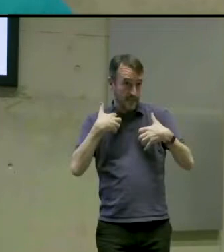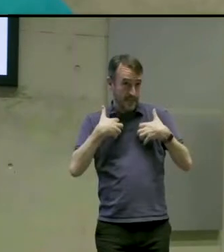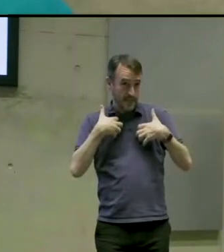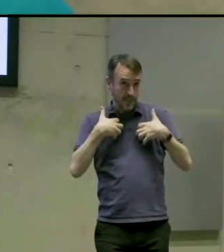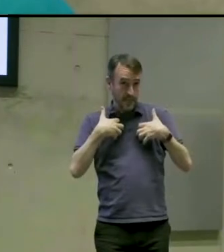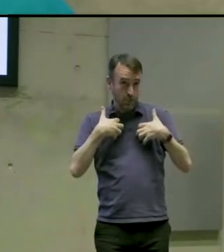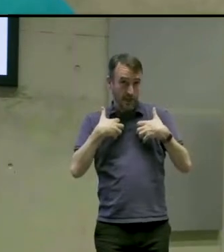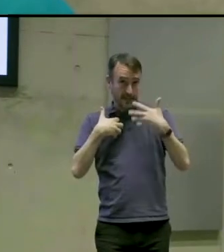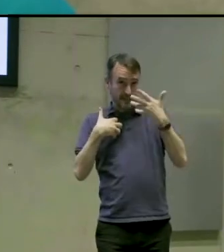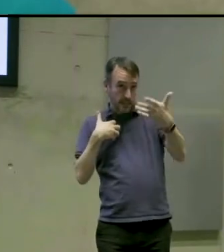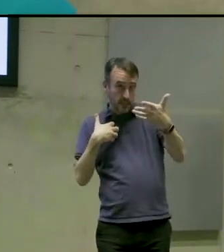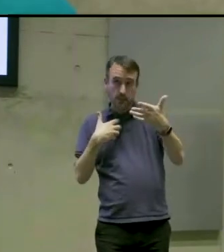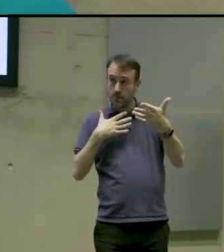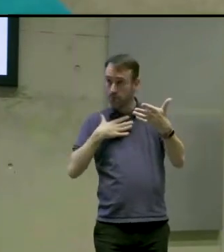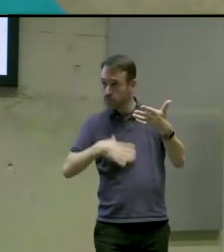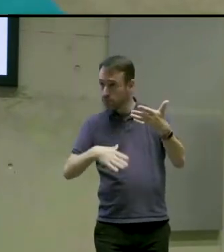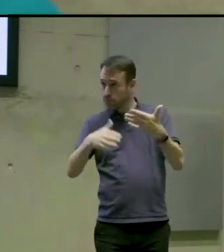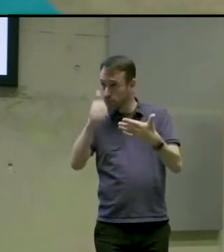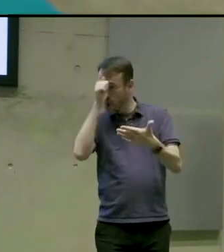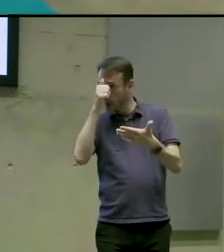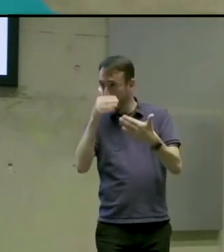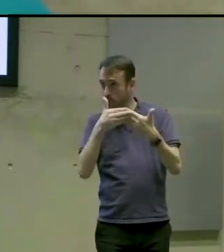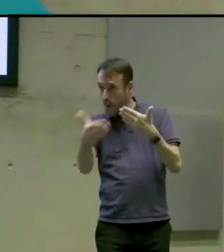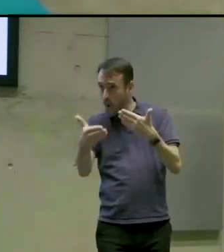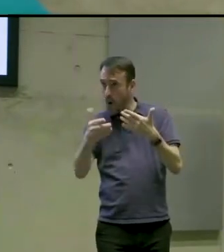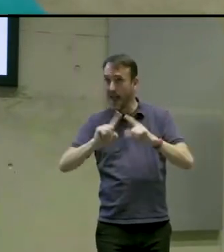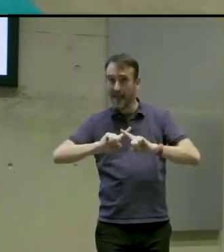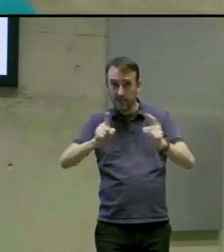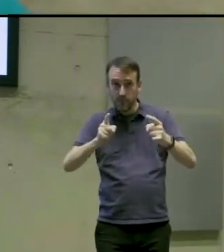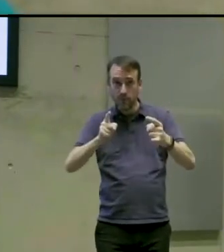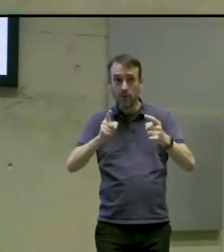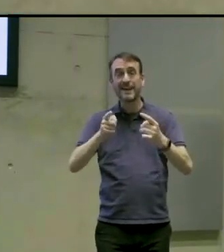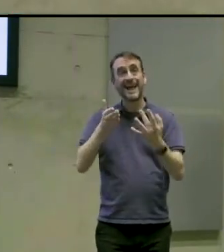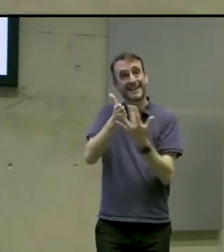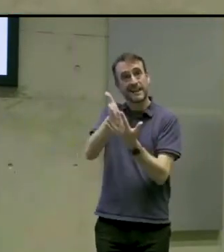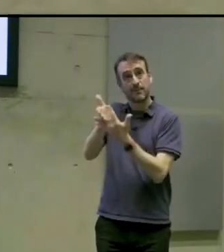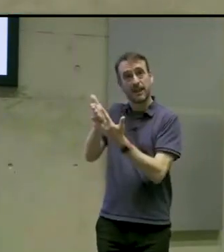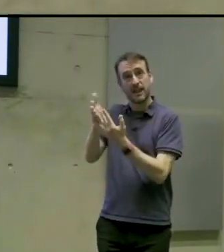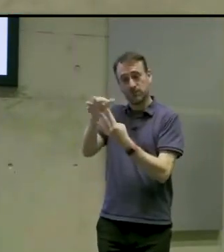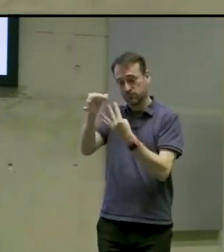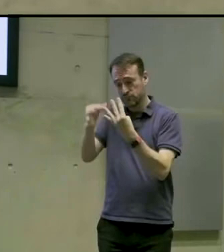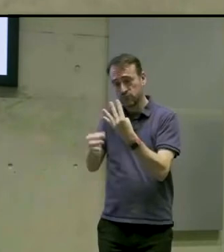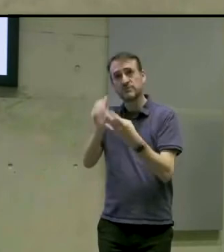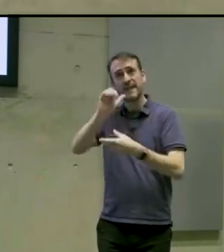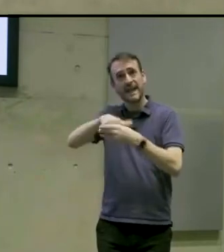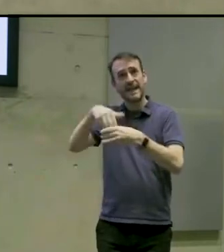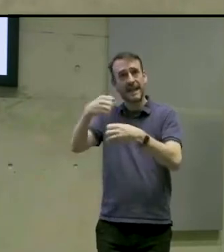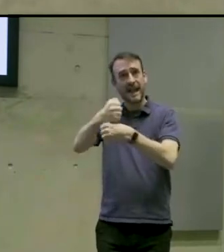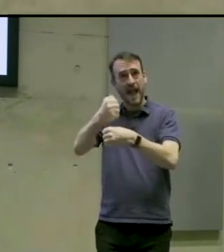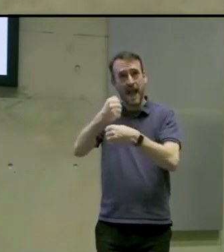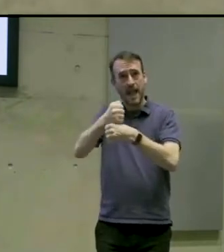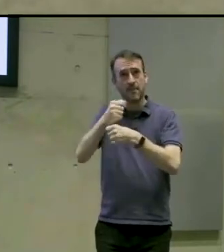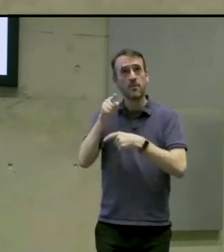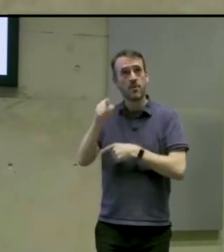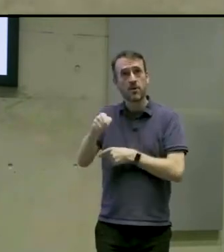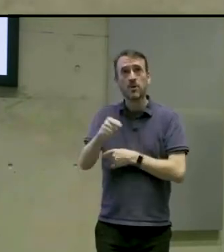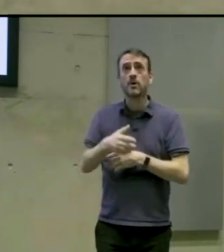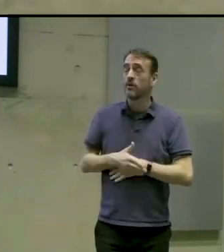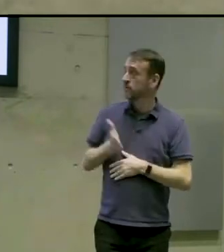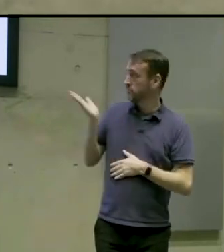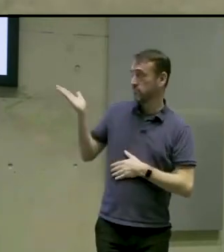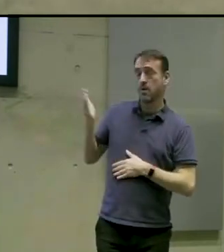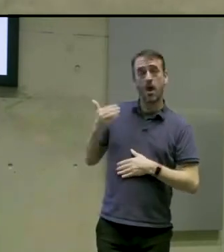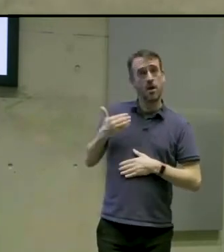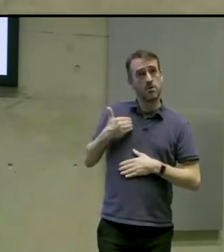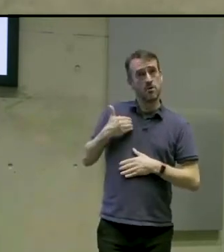reading about all the different accessibility features that we have in the game, we have all of them listed at our website,